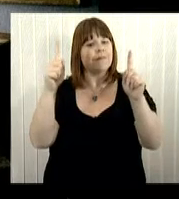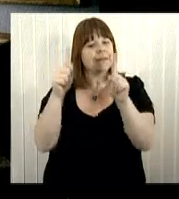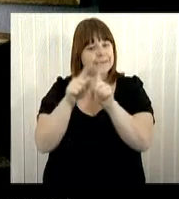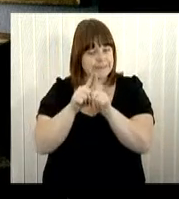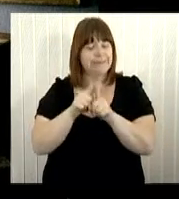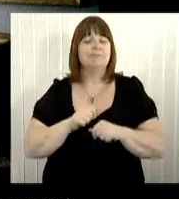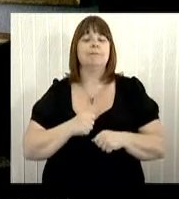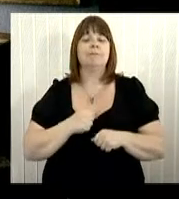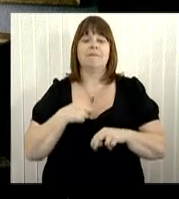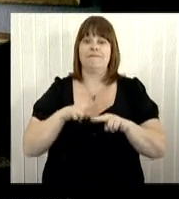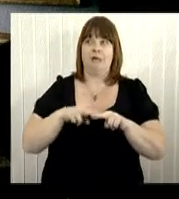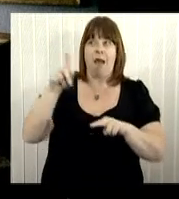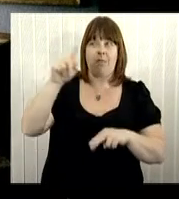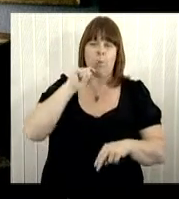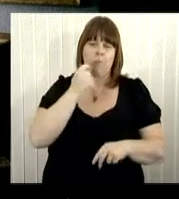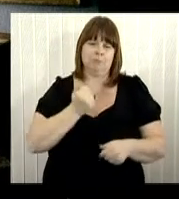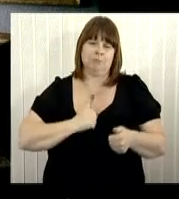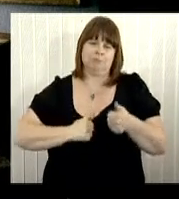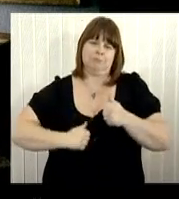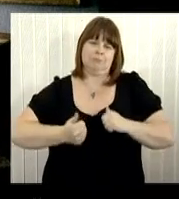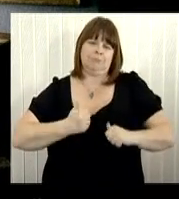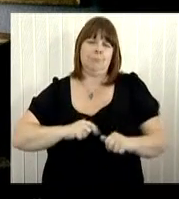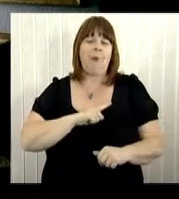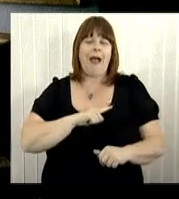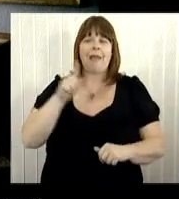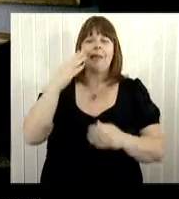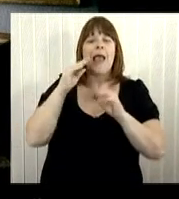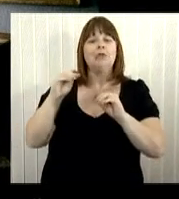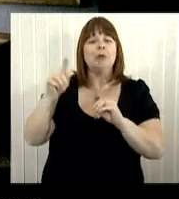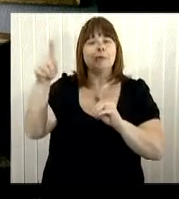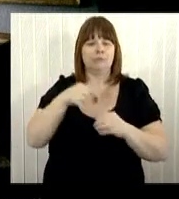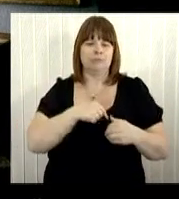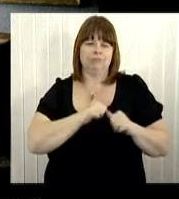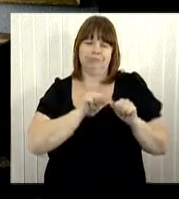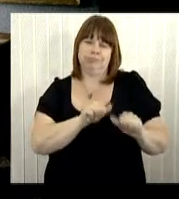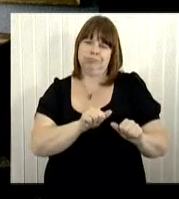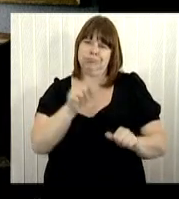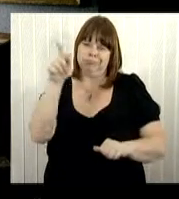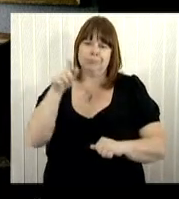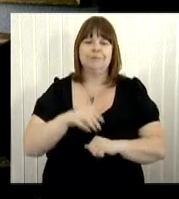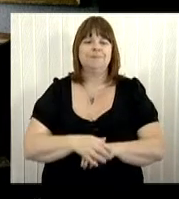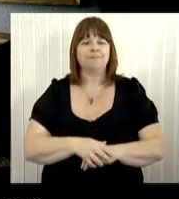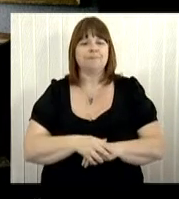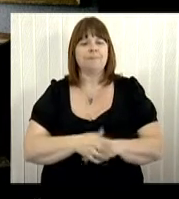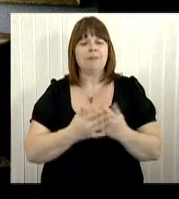He would have been so proud, because education for all was one of his greatest passions.